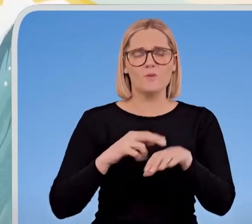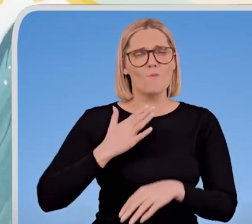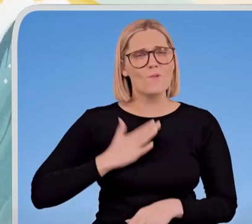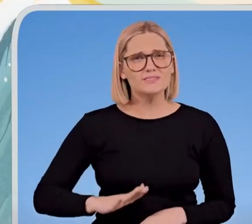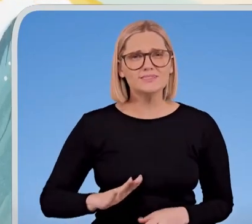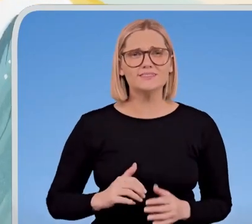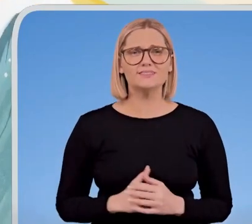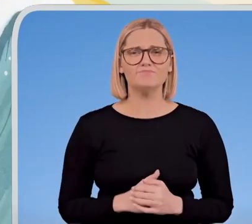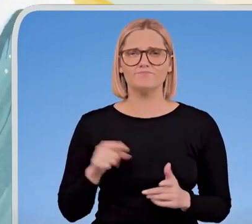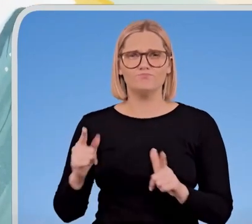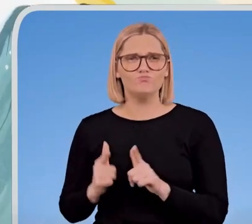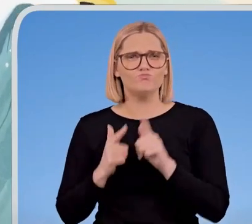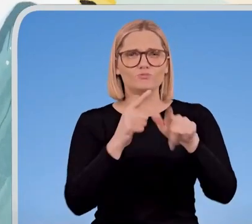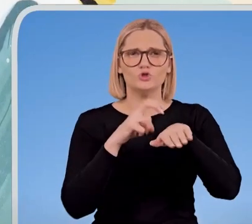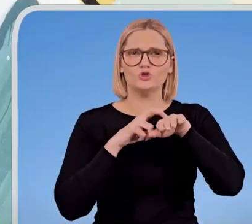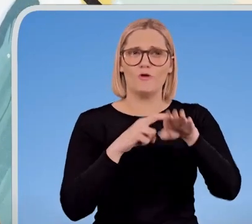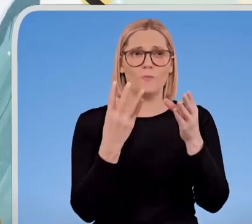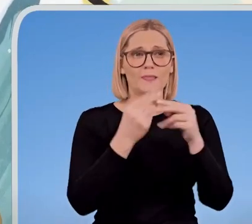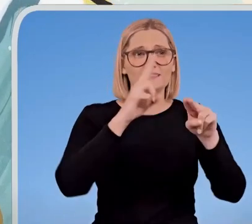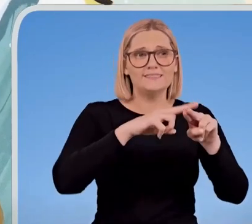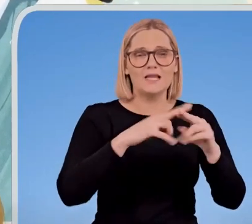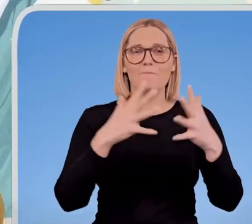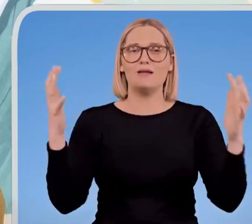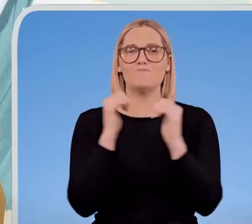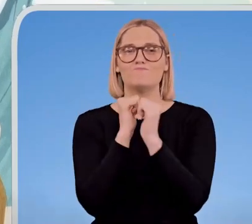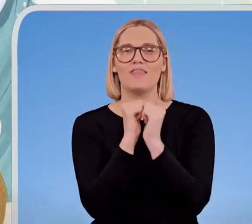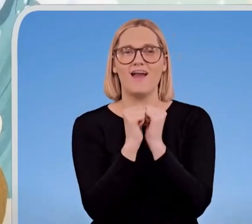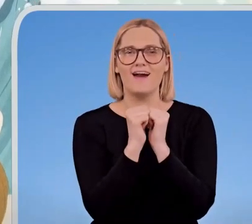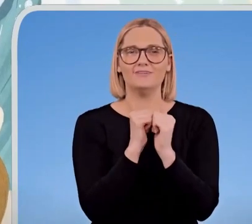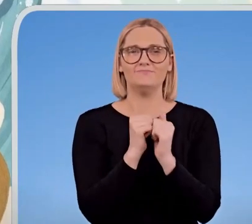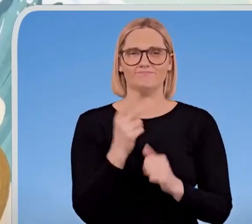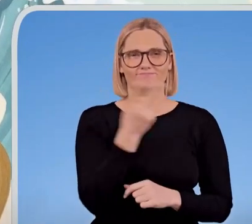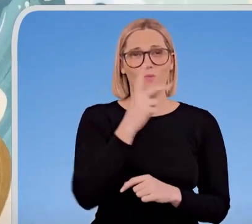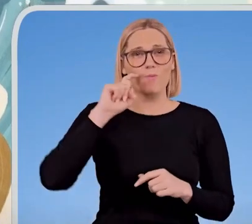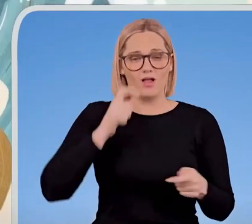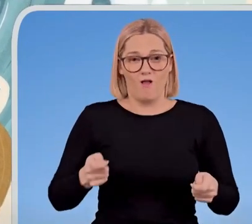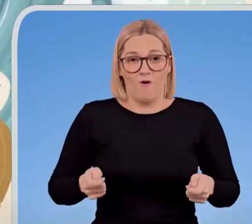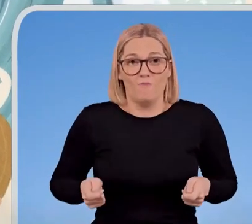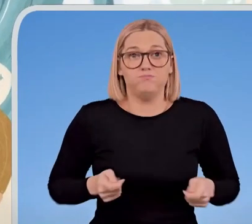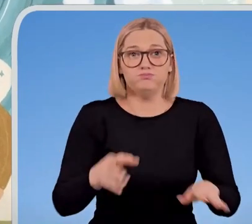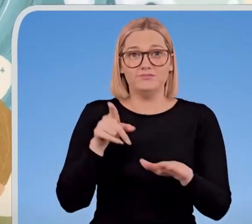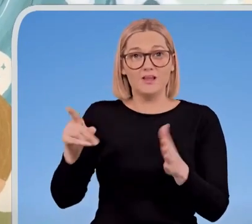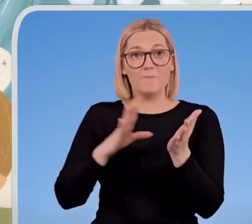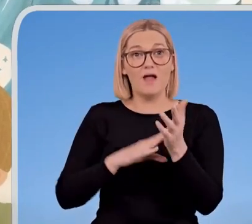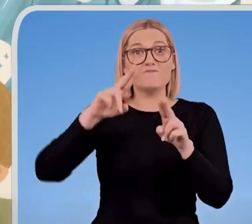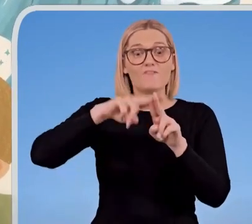In the surf, Matt's dad or his big brother would plonk him on a boogie board and throw him in front of a wave.